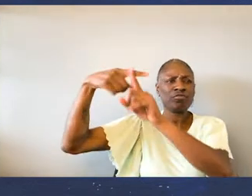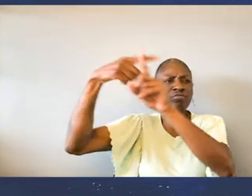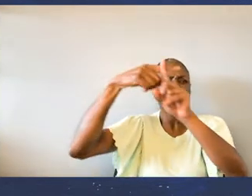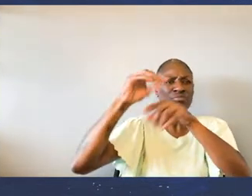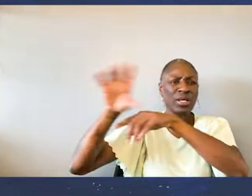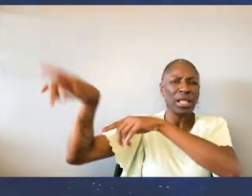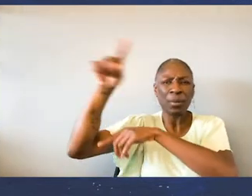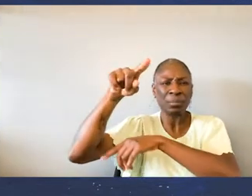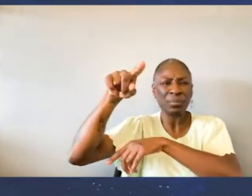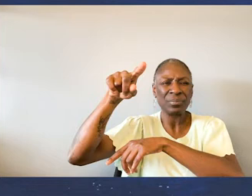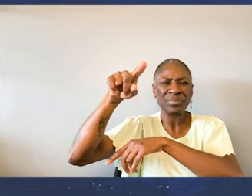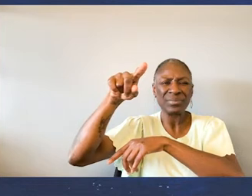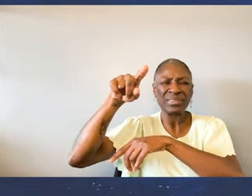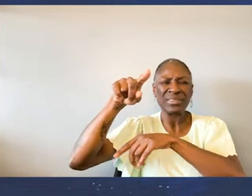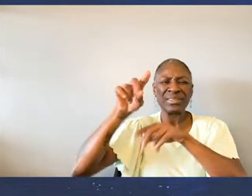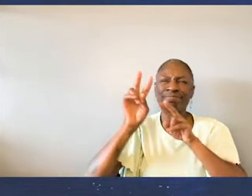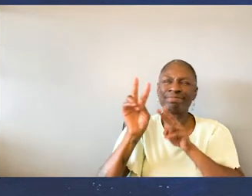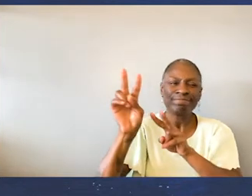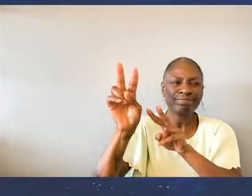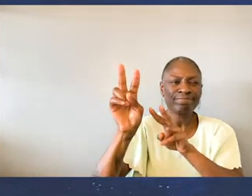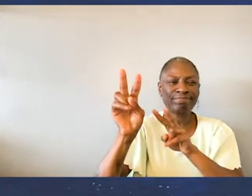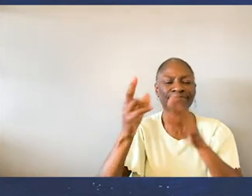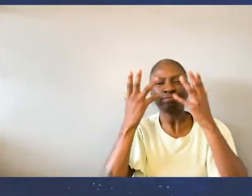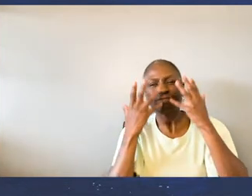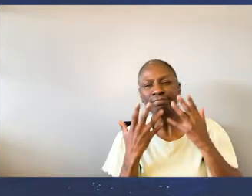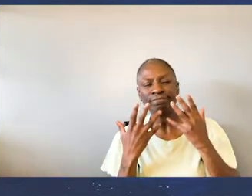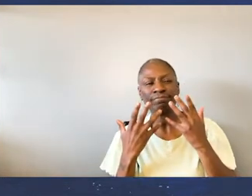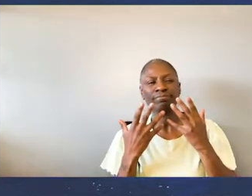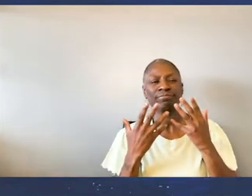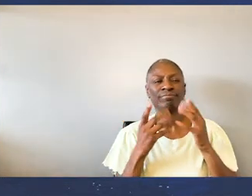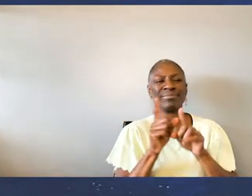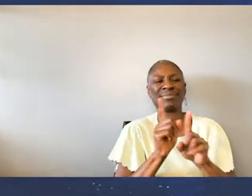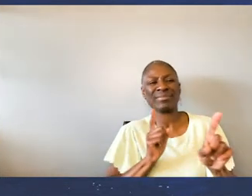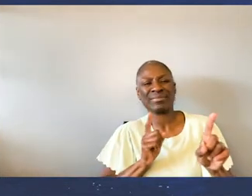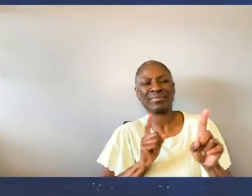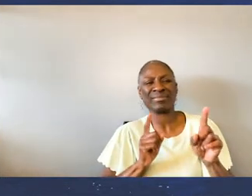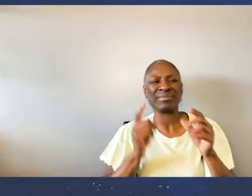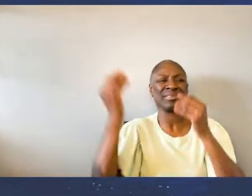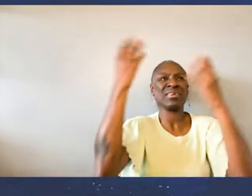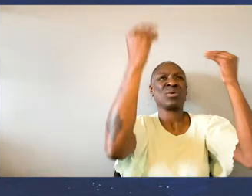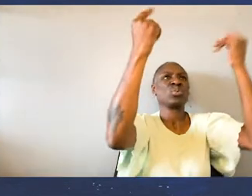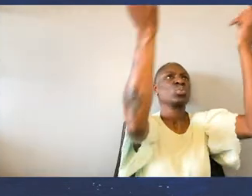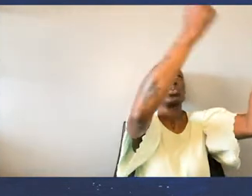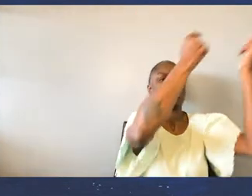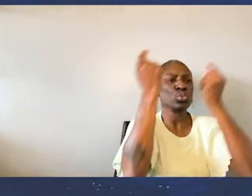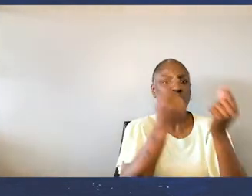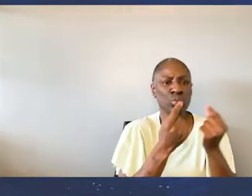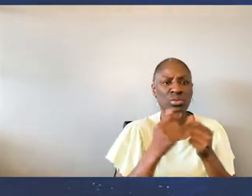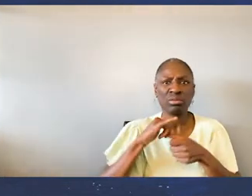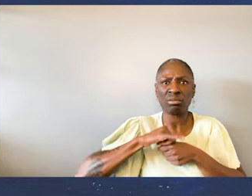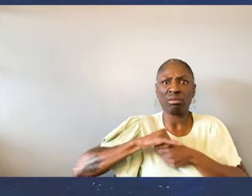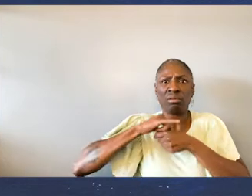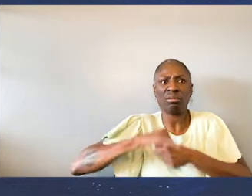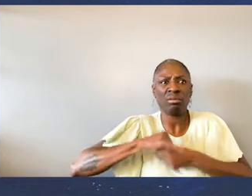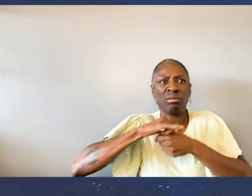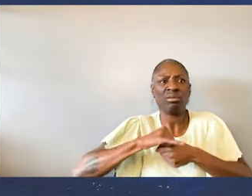for the sadness that I know I'm going to feel when everyone else can return outdoors. And I am somewhat left behind.